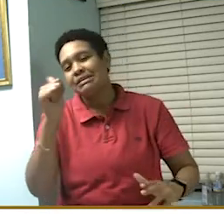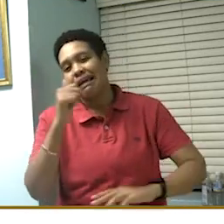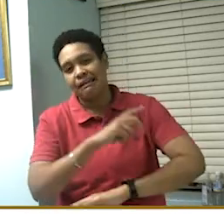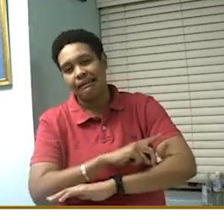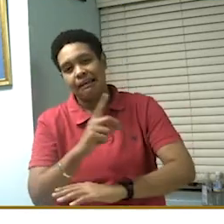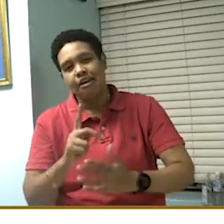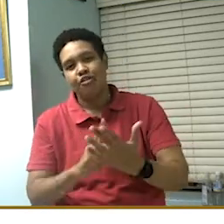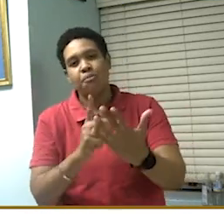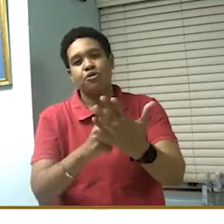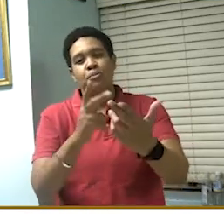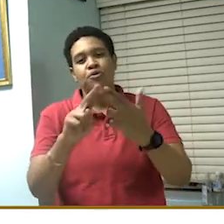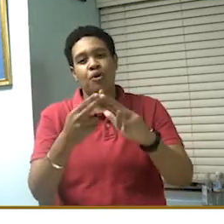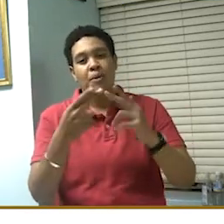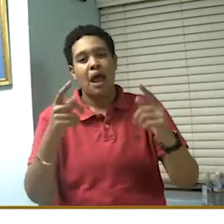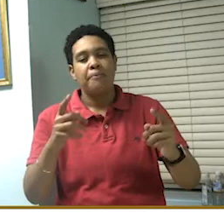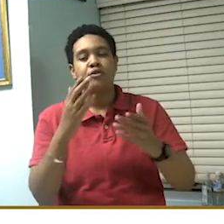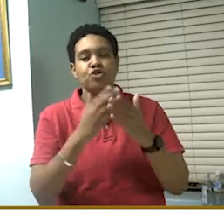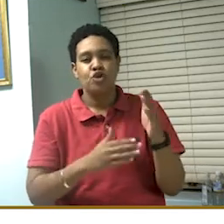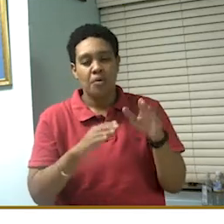that is occurring.